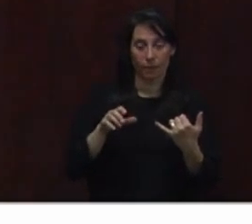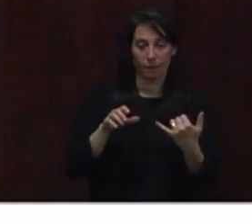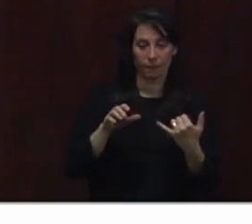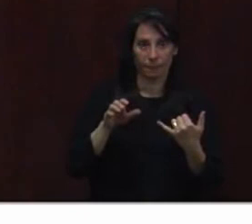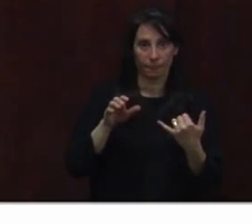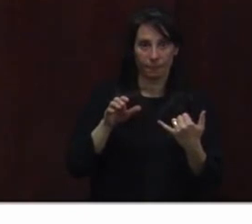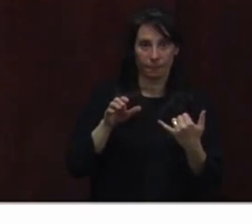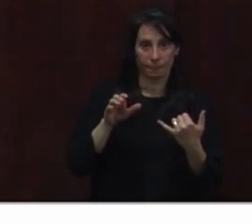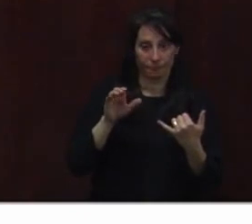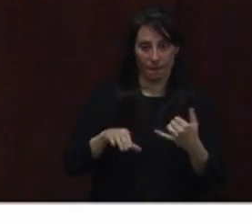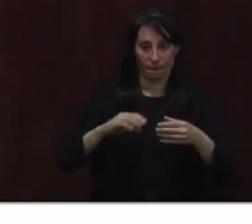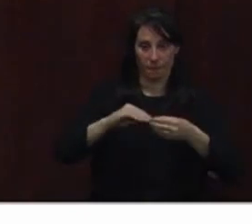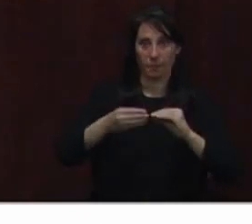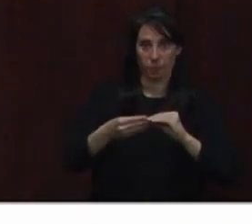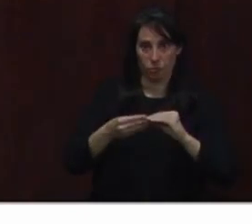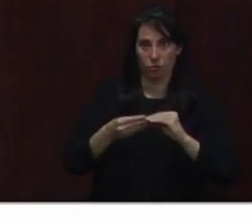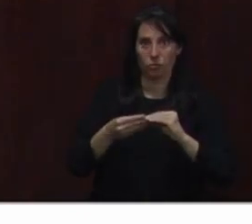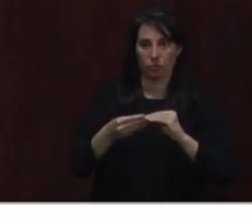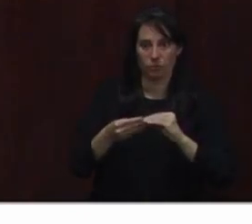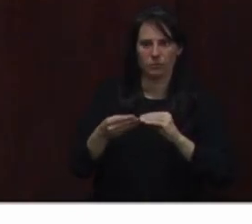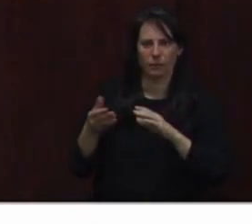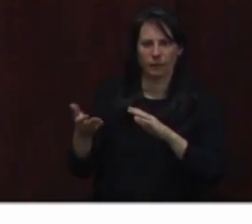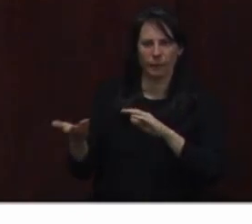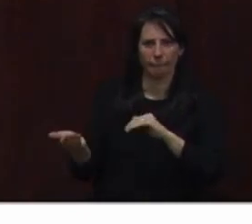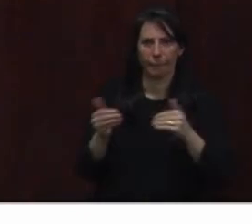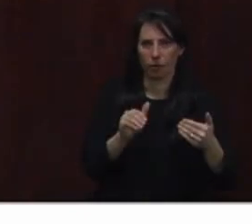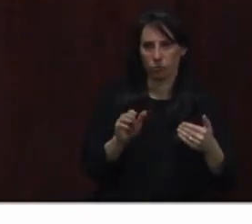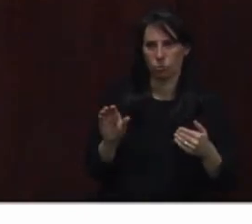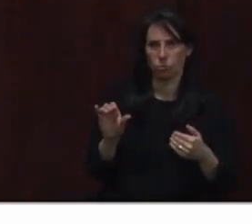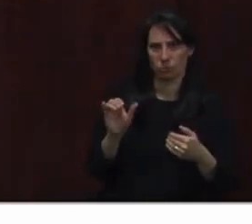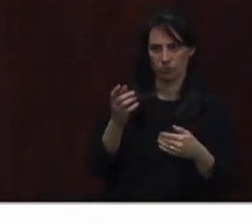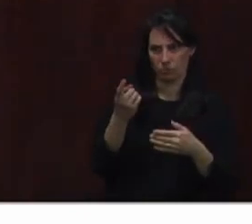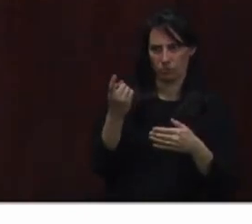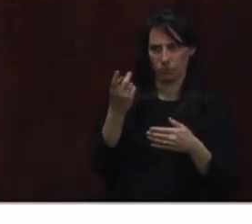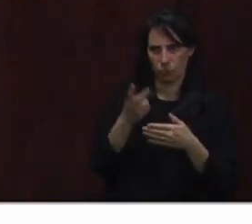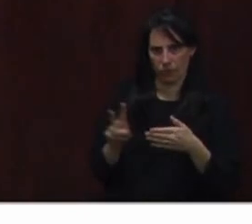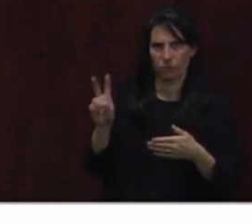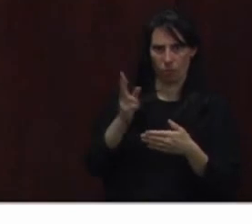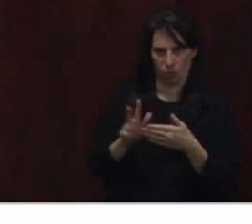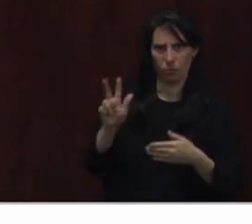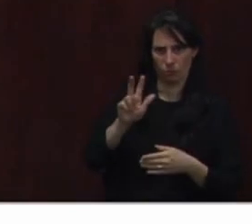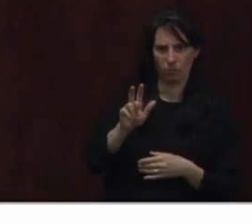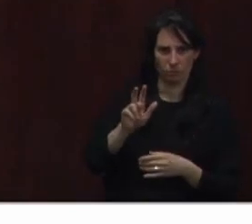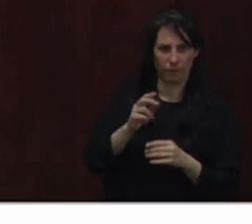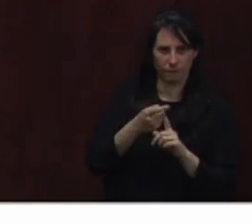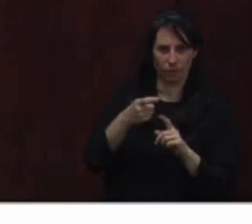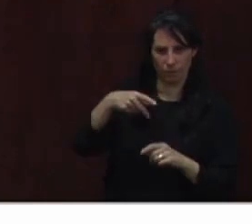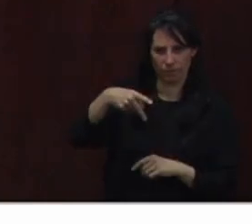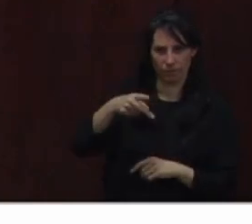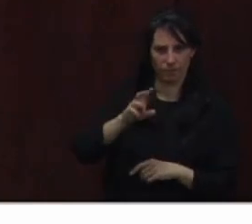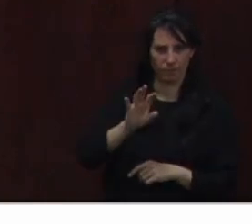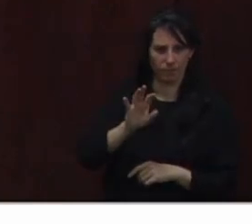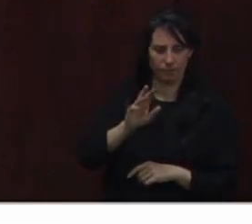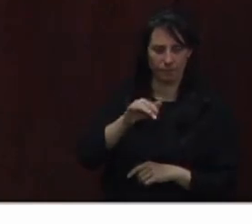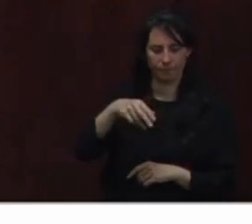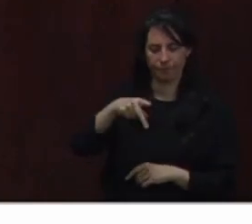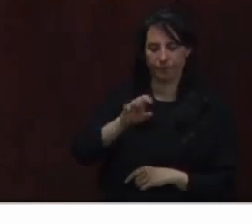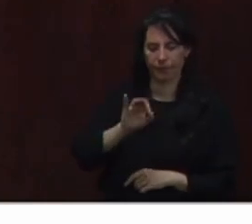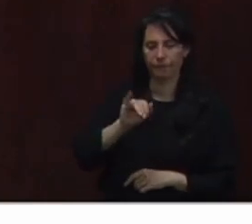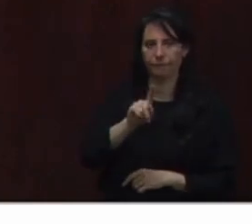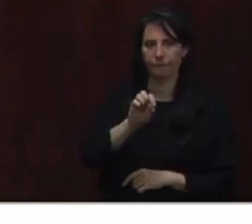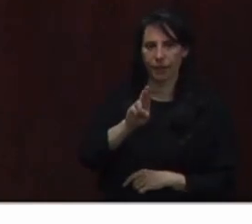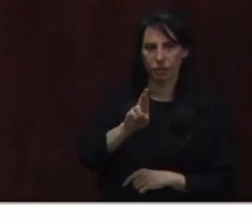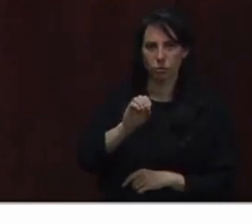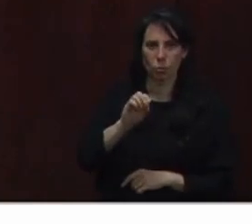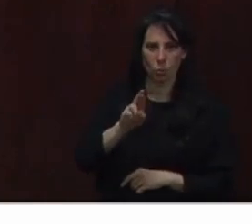either three weeks or four weeks ago of Pfizer and Moderna, who became due today. I would determine those numbers. And those will continue to increase as we